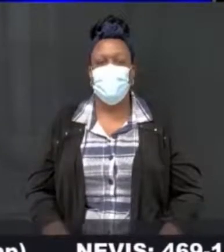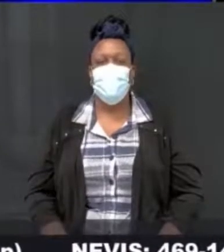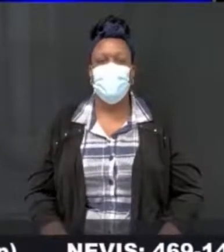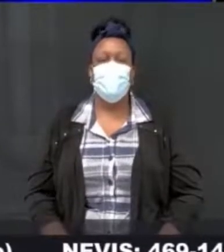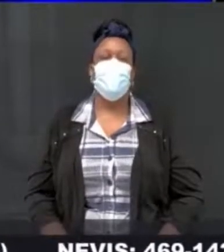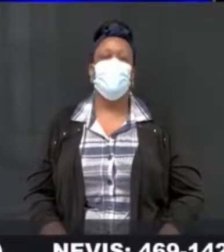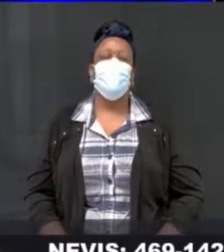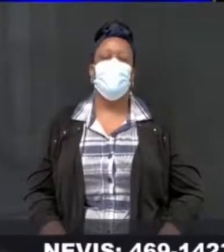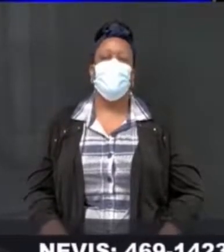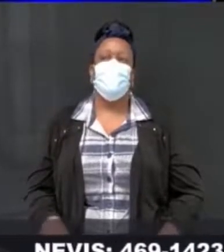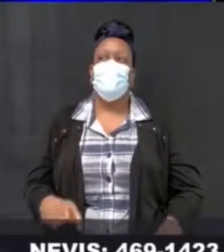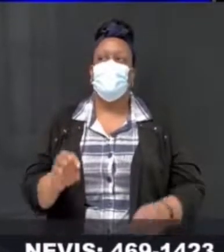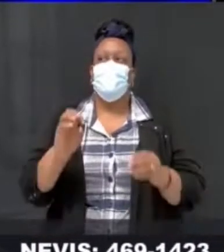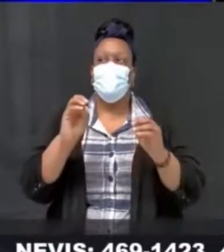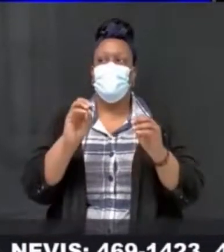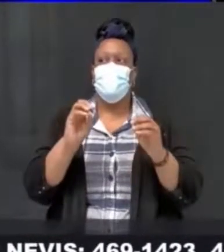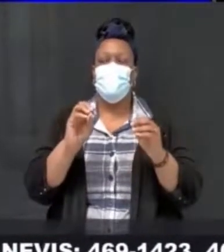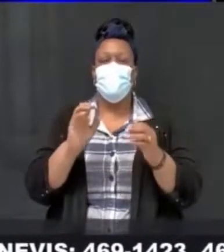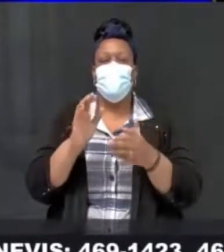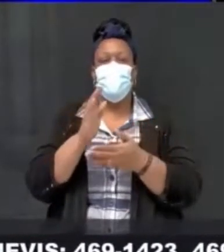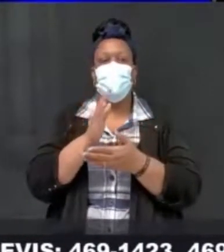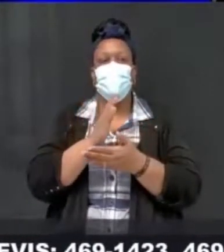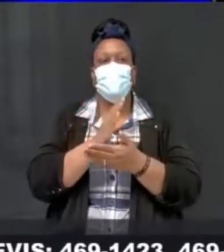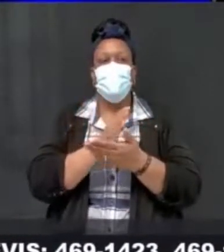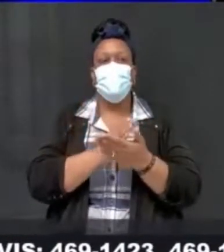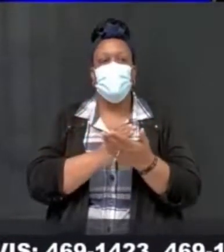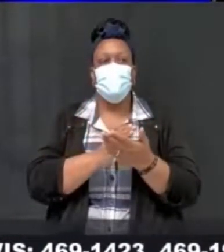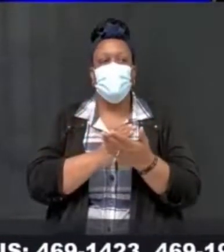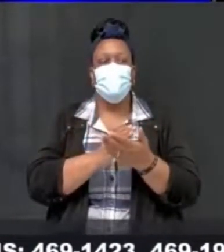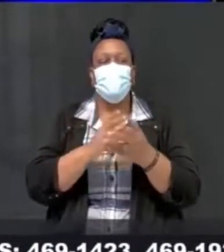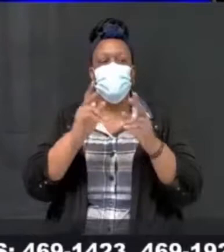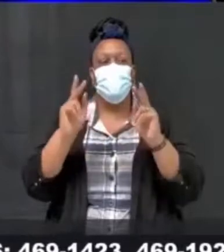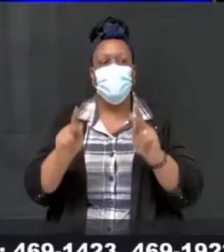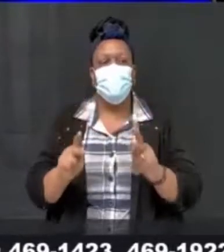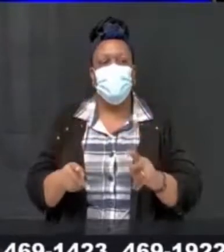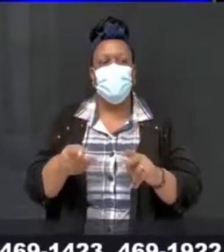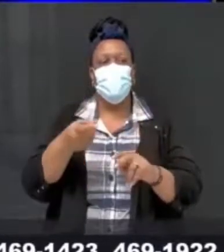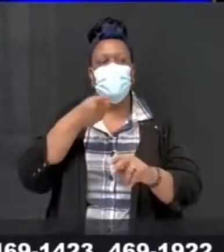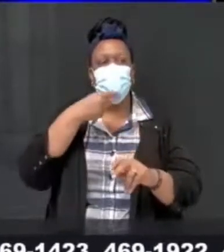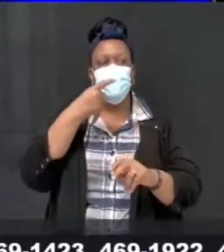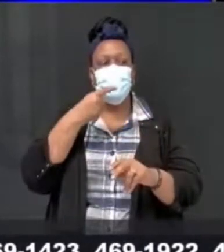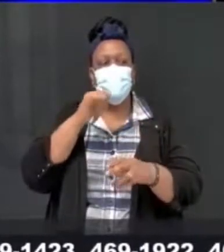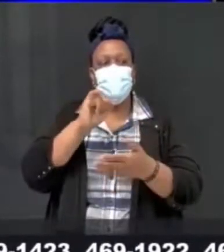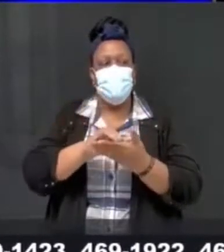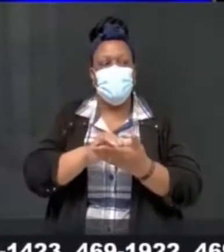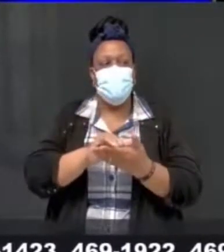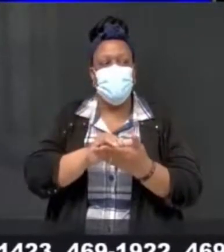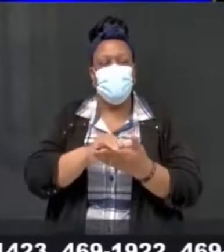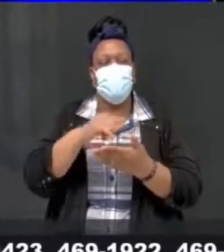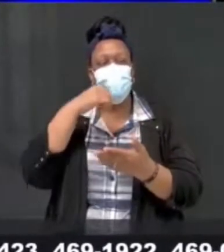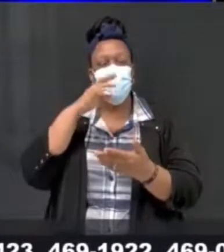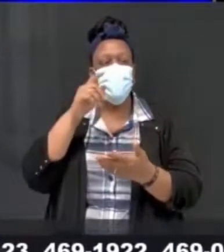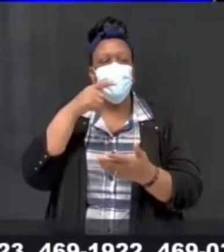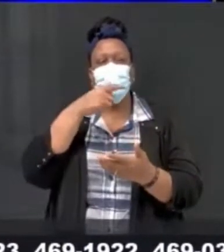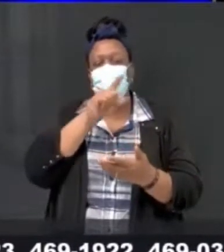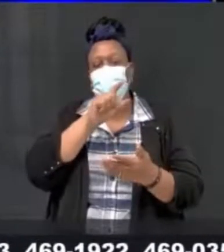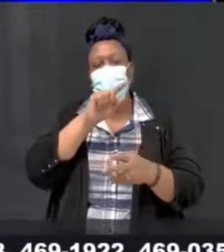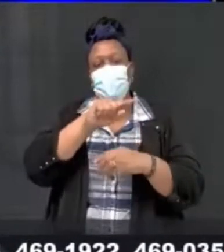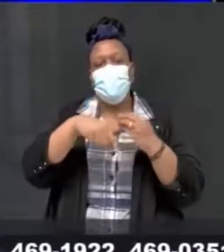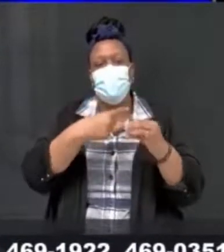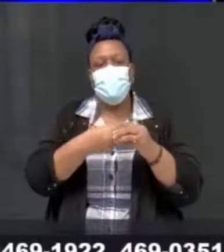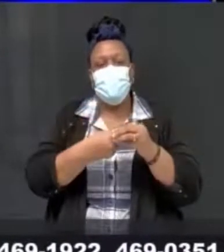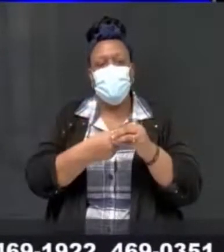the criticism seems to be based on a release from the Chamber of Industry and Commerce that demands that